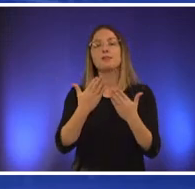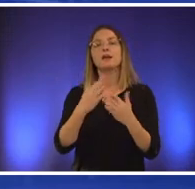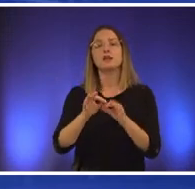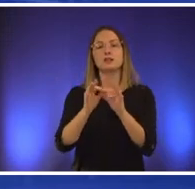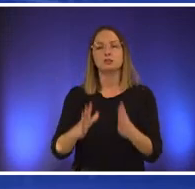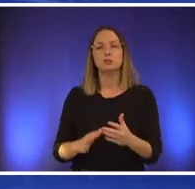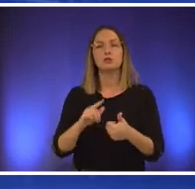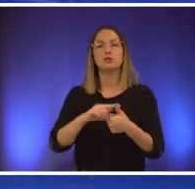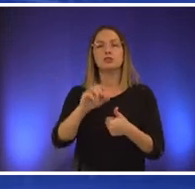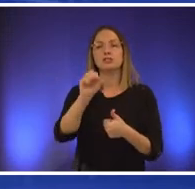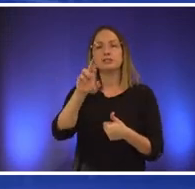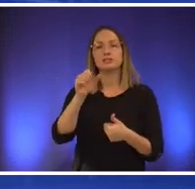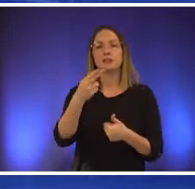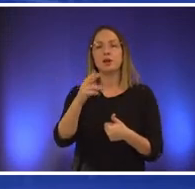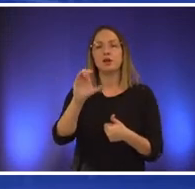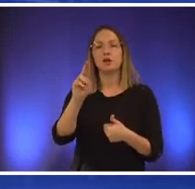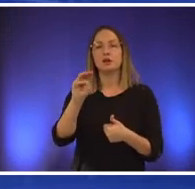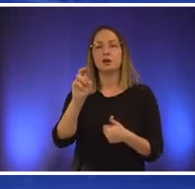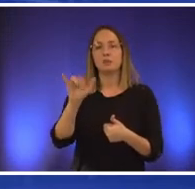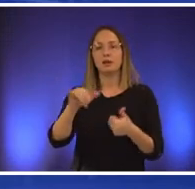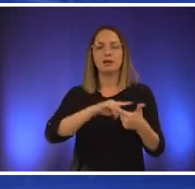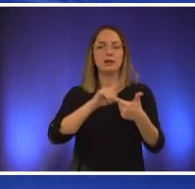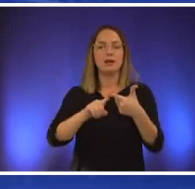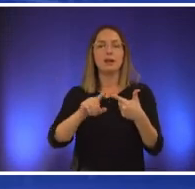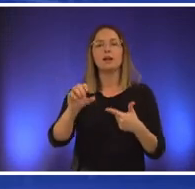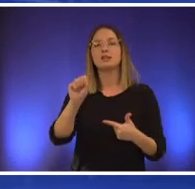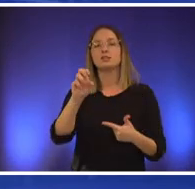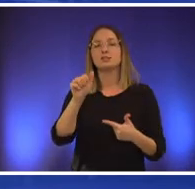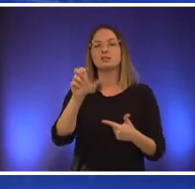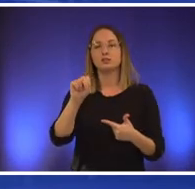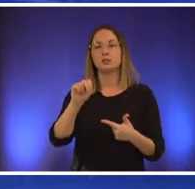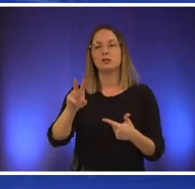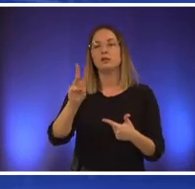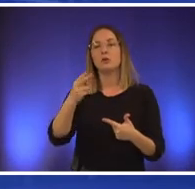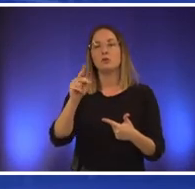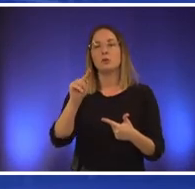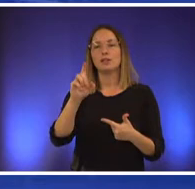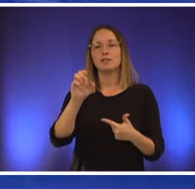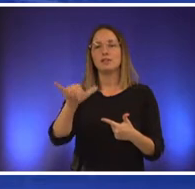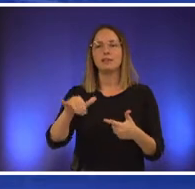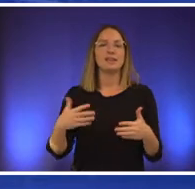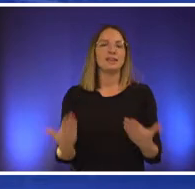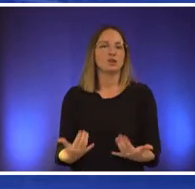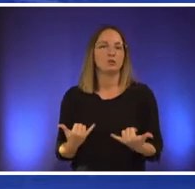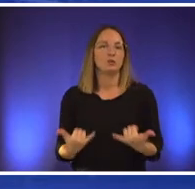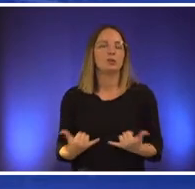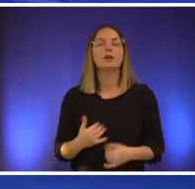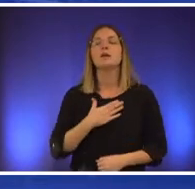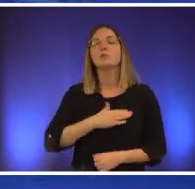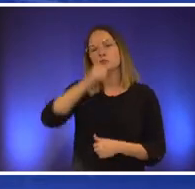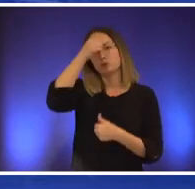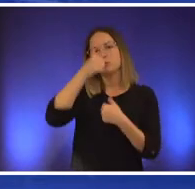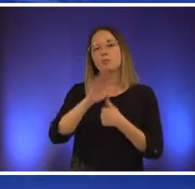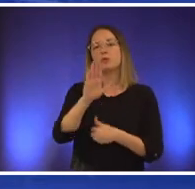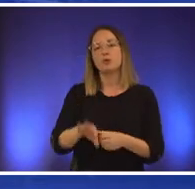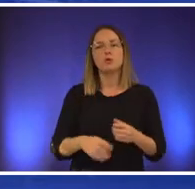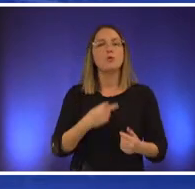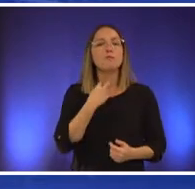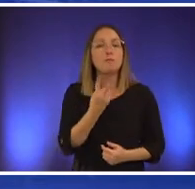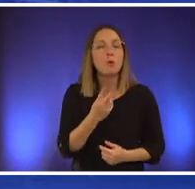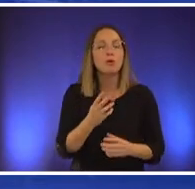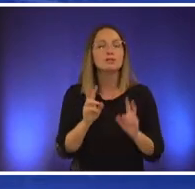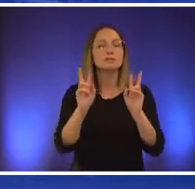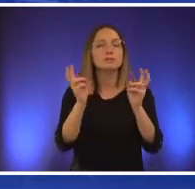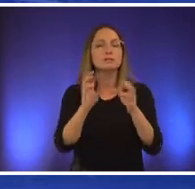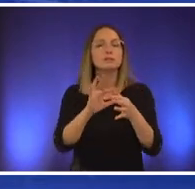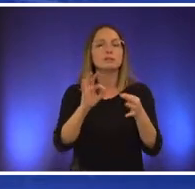carmoney and sean whitley for being with us today and please remember that your voice and vote matter at austin pbs we